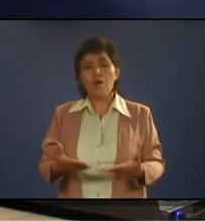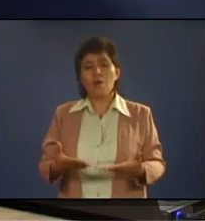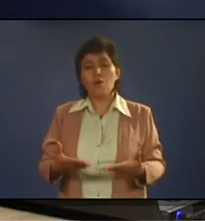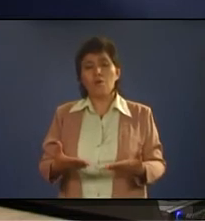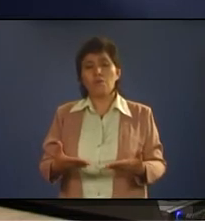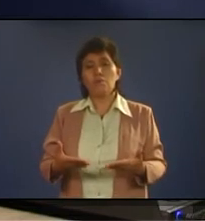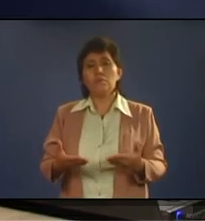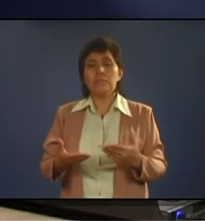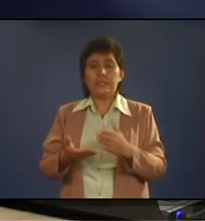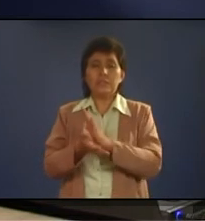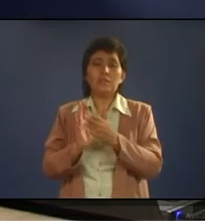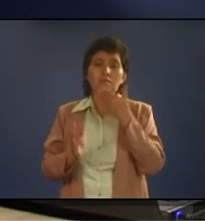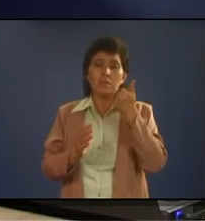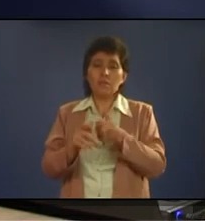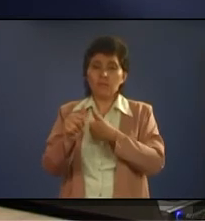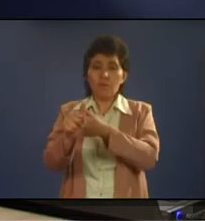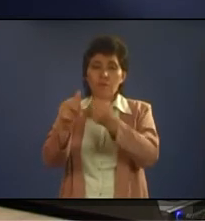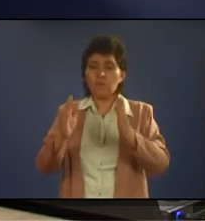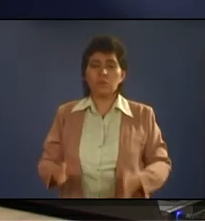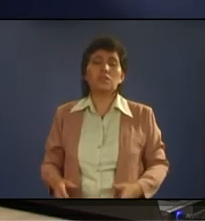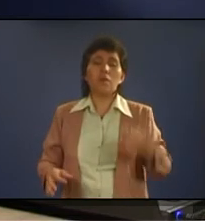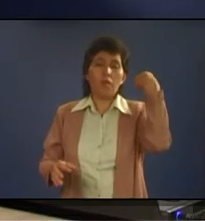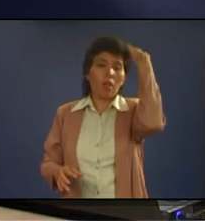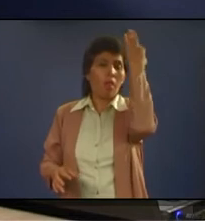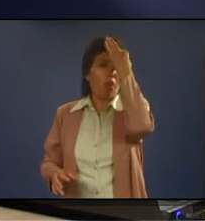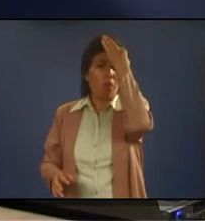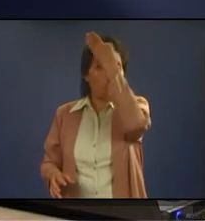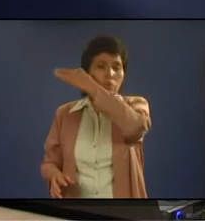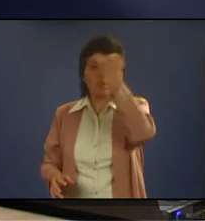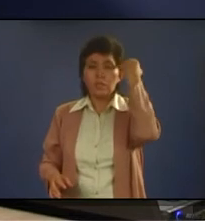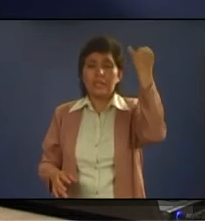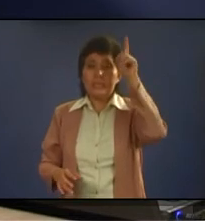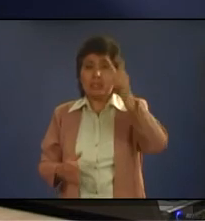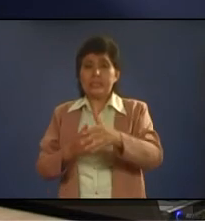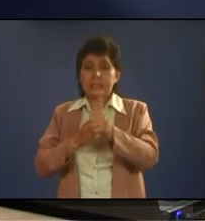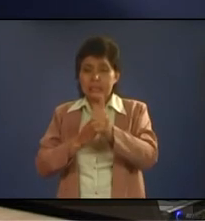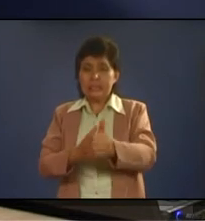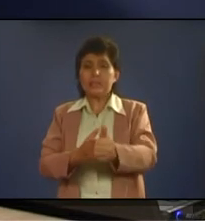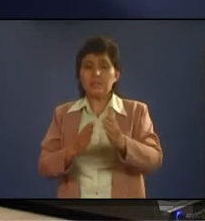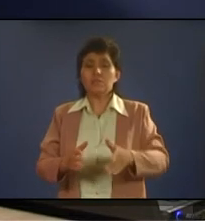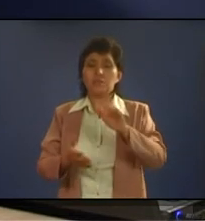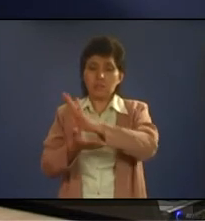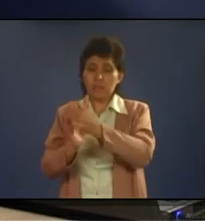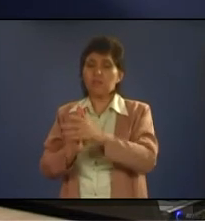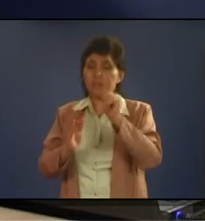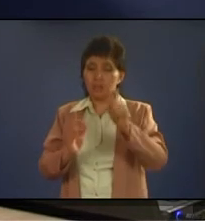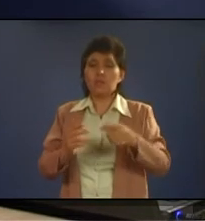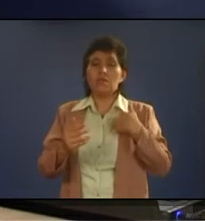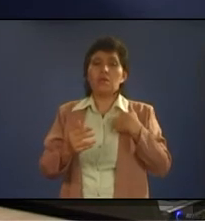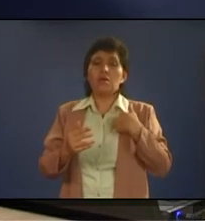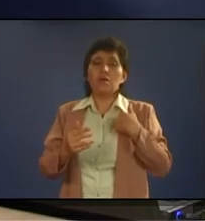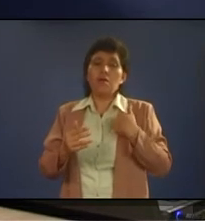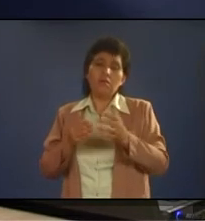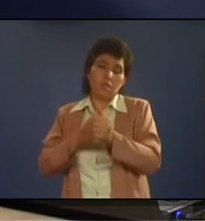followers know nothing at all and needs your guidance always of course go back to transactional leadership but if your